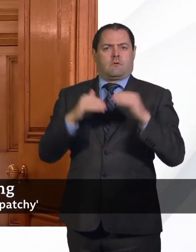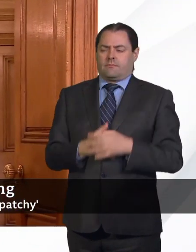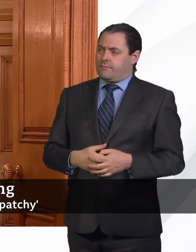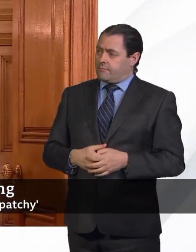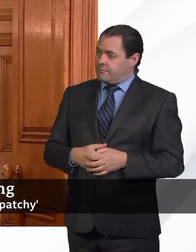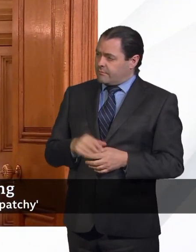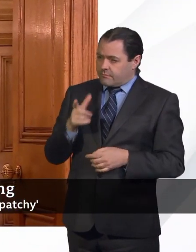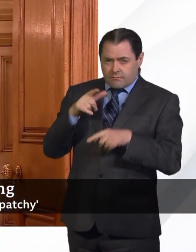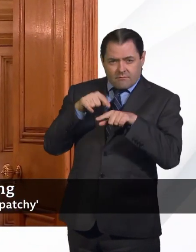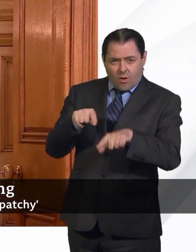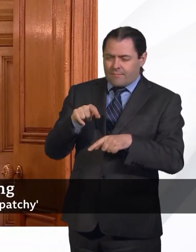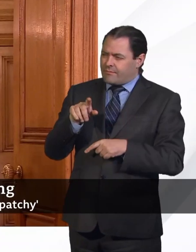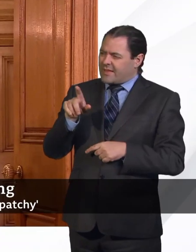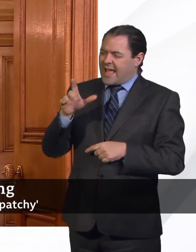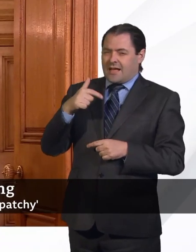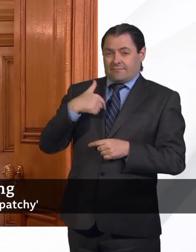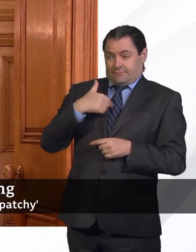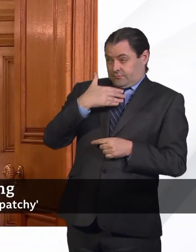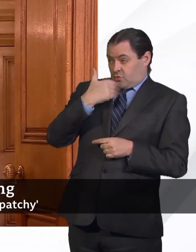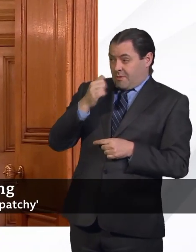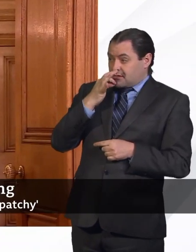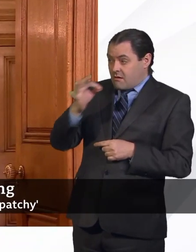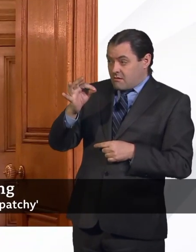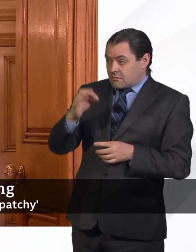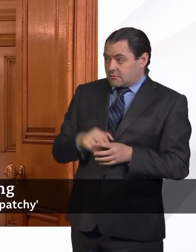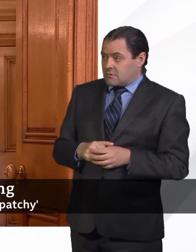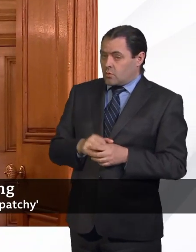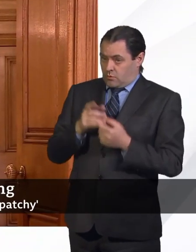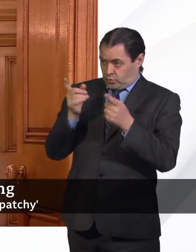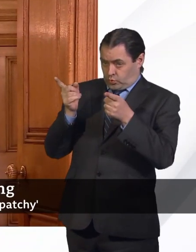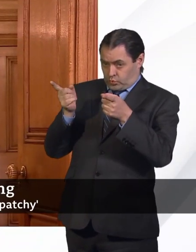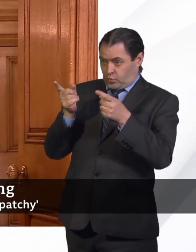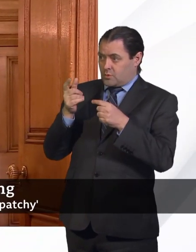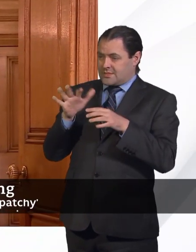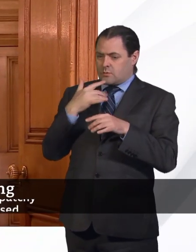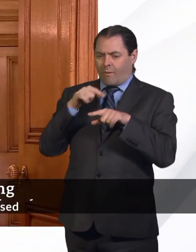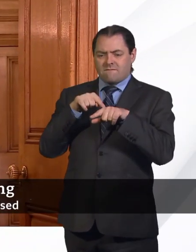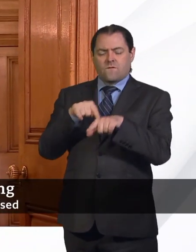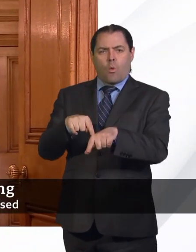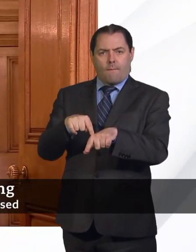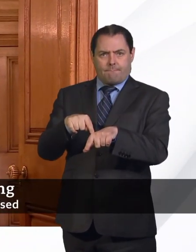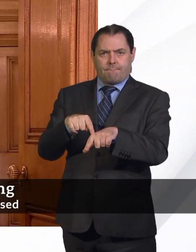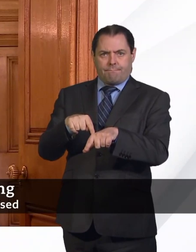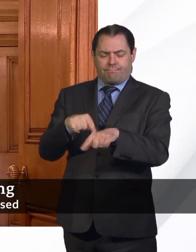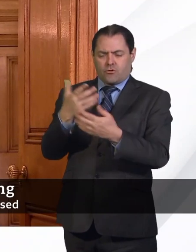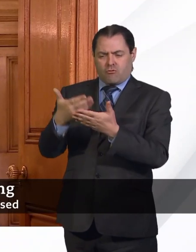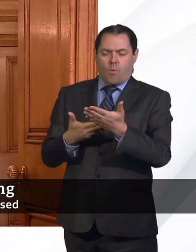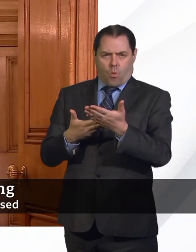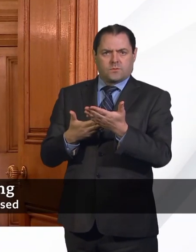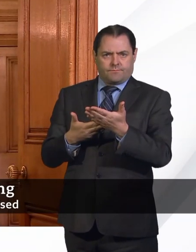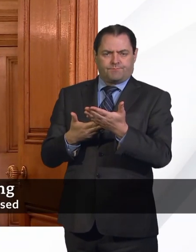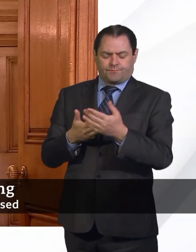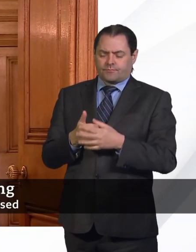Yeah, if I – if I may ask, so you mentioned that there will be a follow-up report and inquiry.